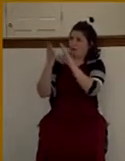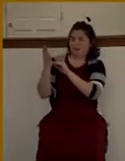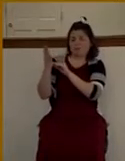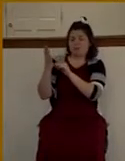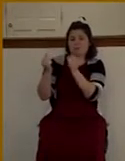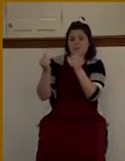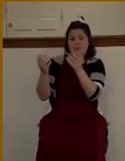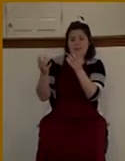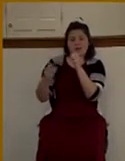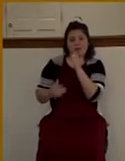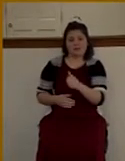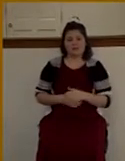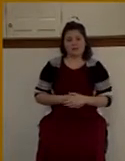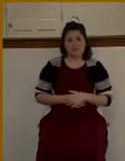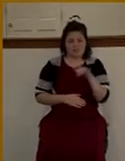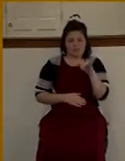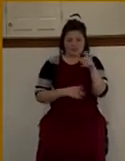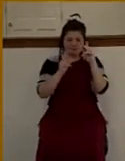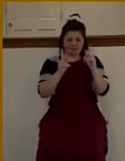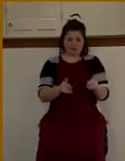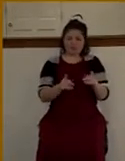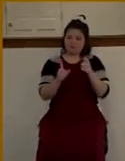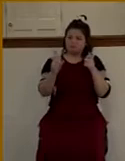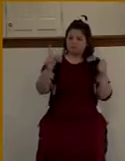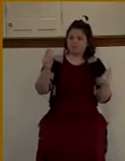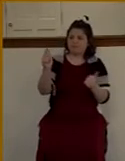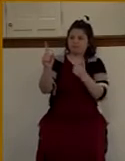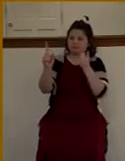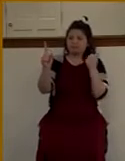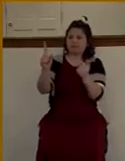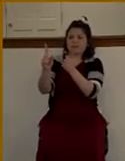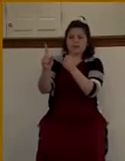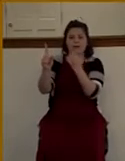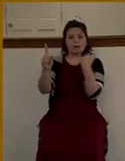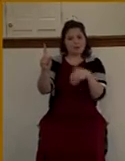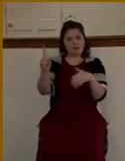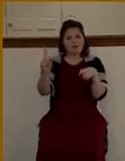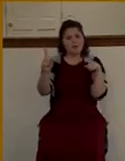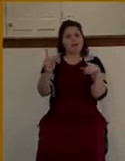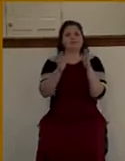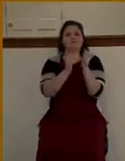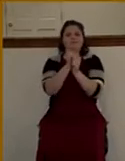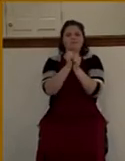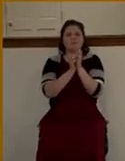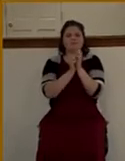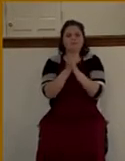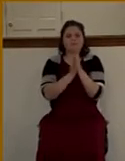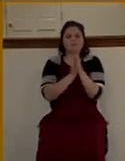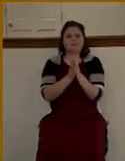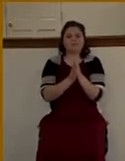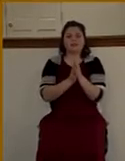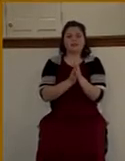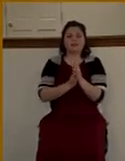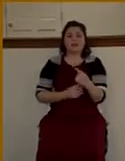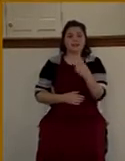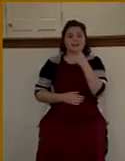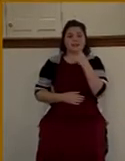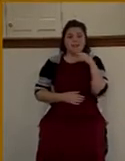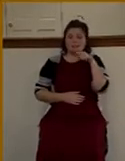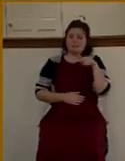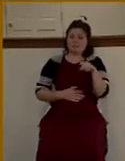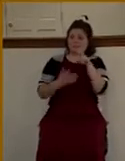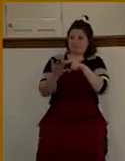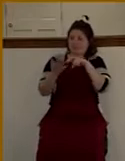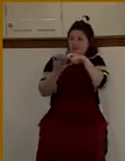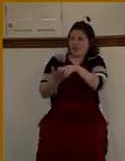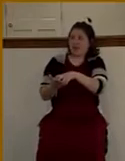and he has the right reverence. It tells us in verse 17 that he knelt before Jesus and he calls him good master. And